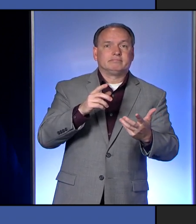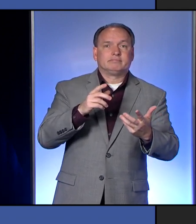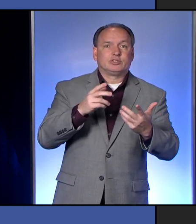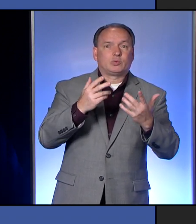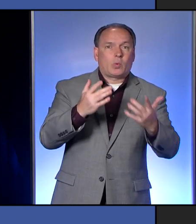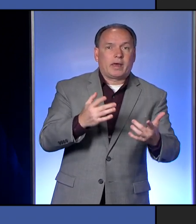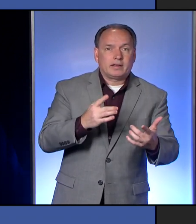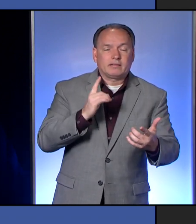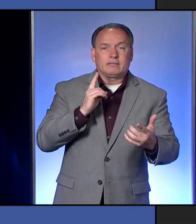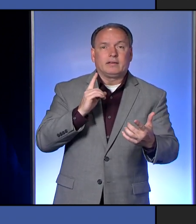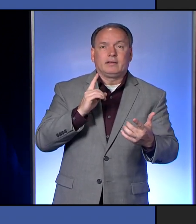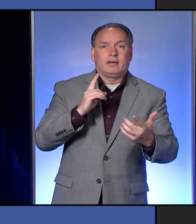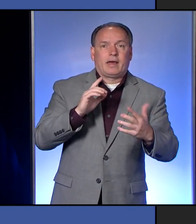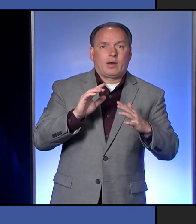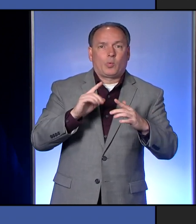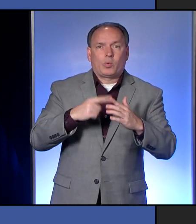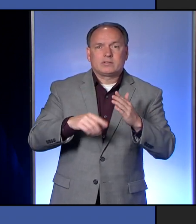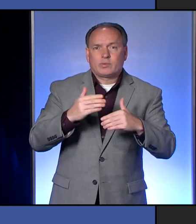to them? What is that process?